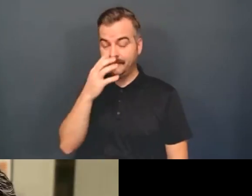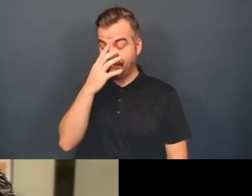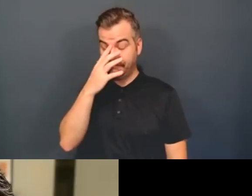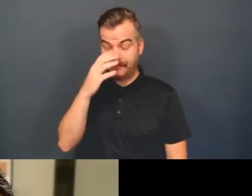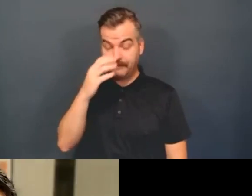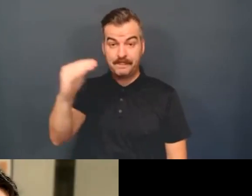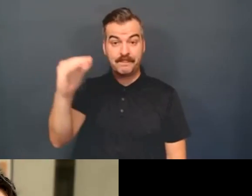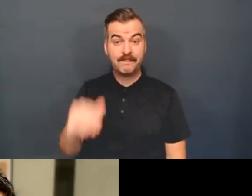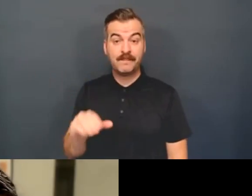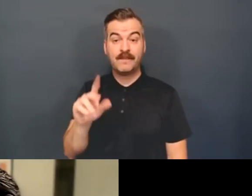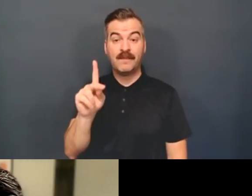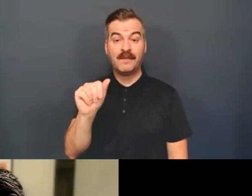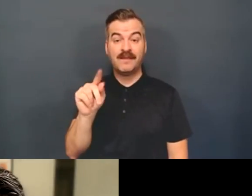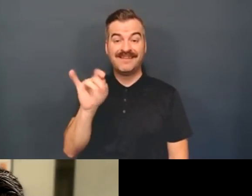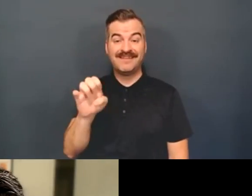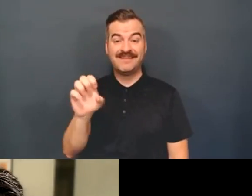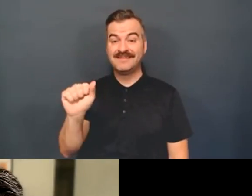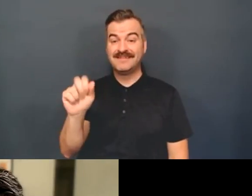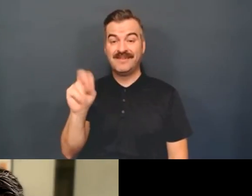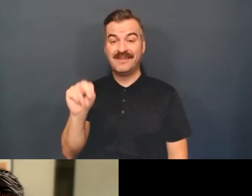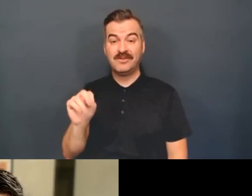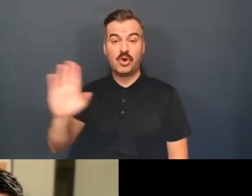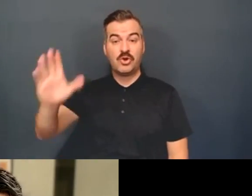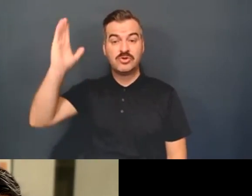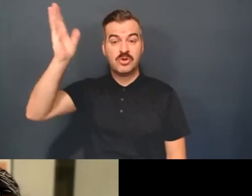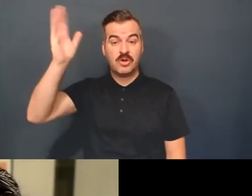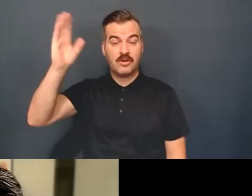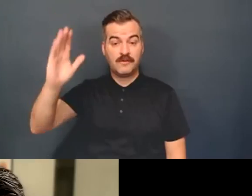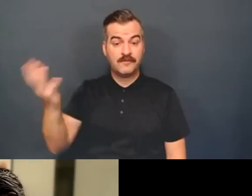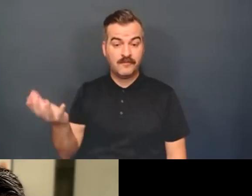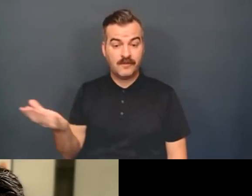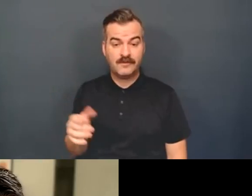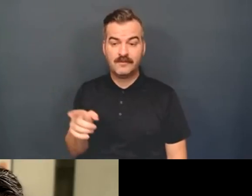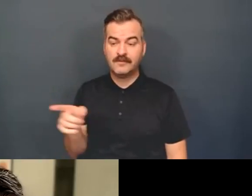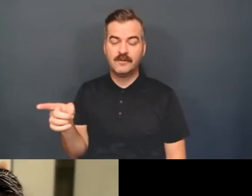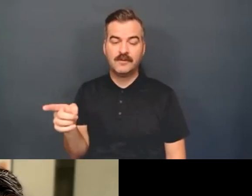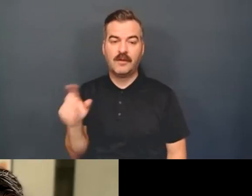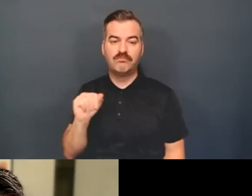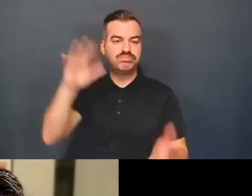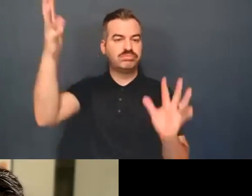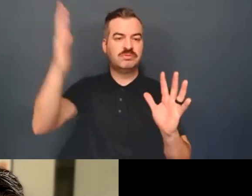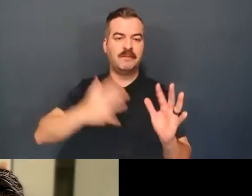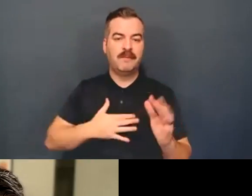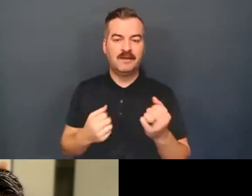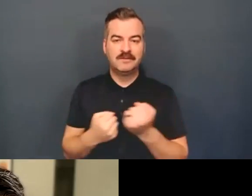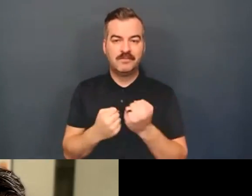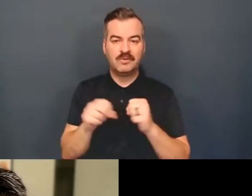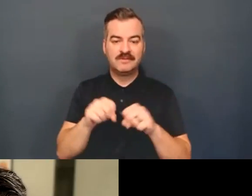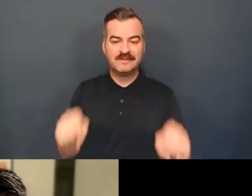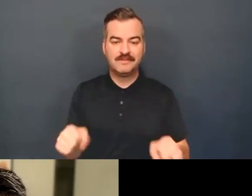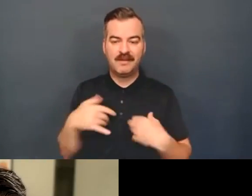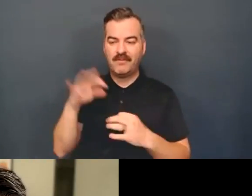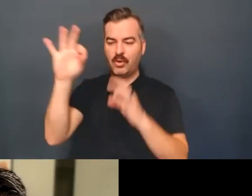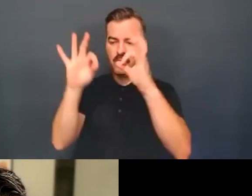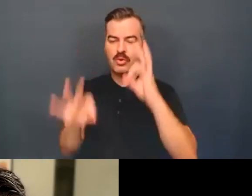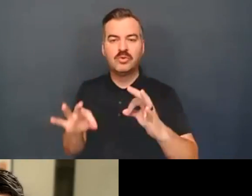Katie Sabin. The title of her talk is, It Wrecked My Support System, Holes in the Social Safety